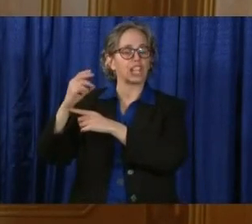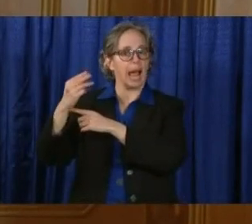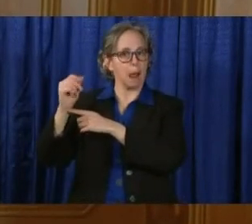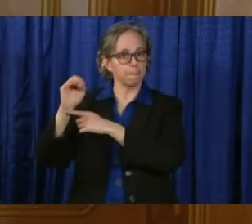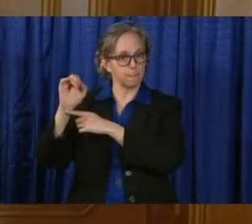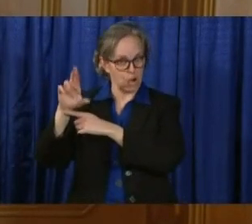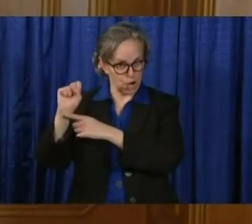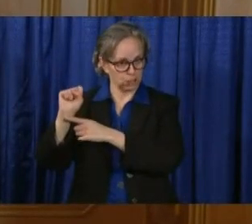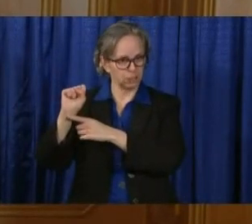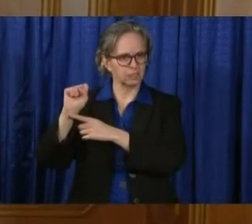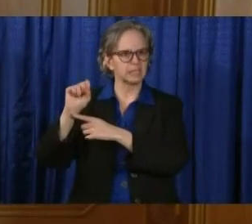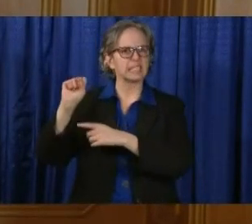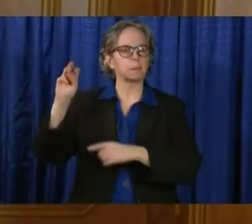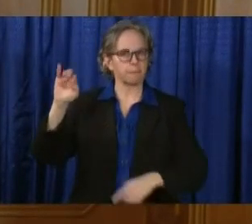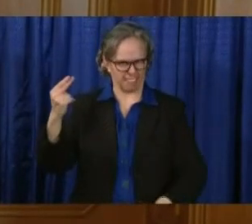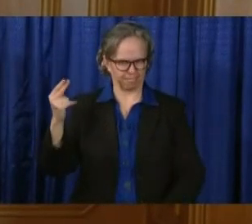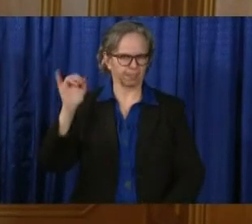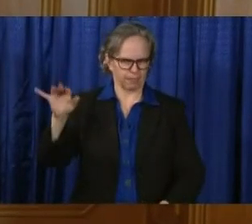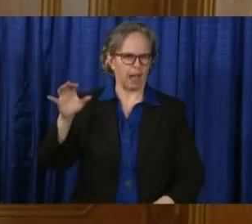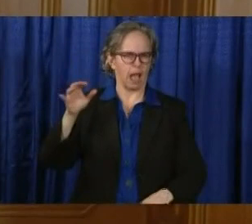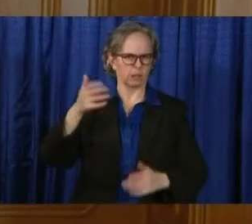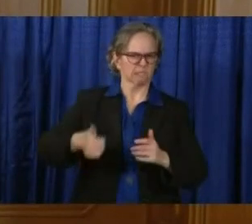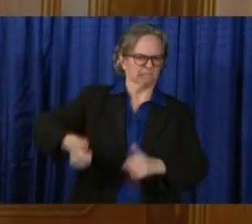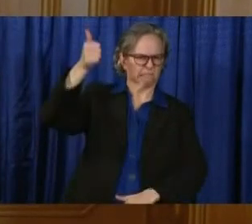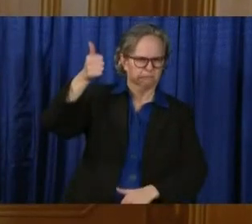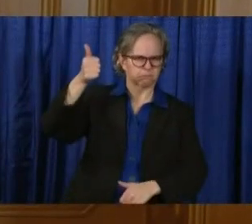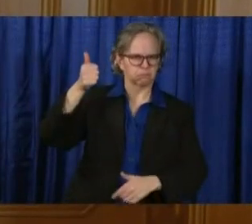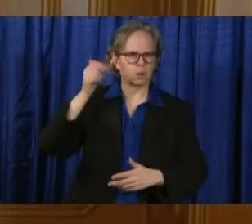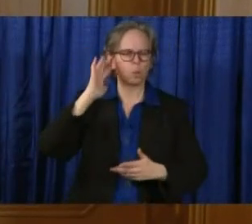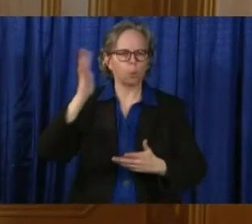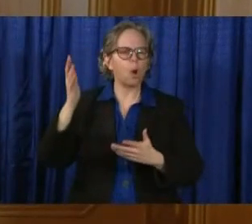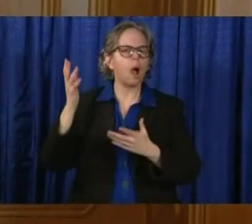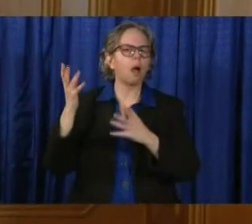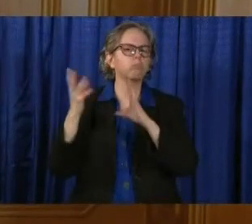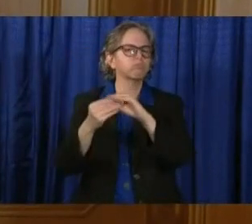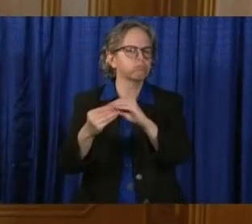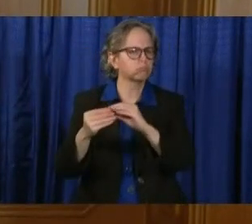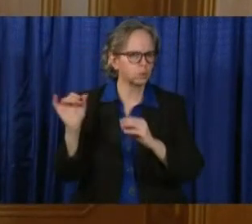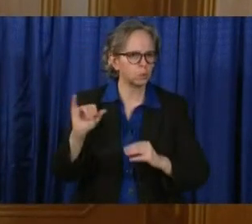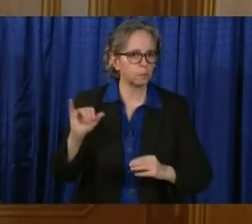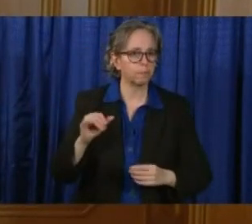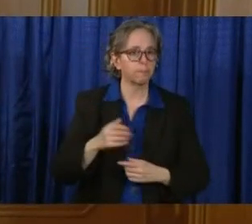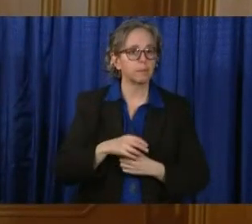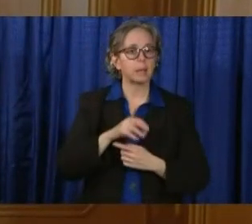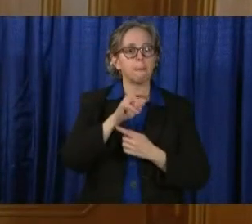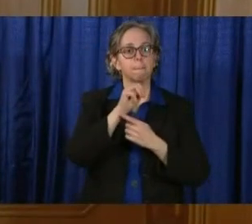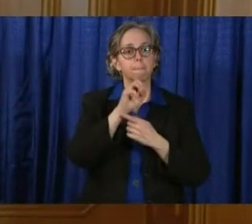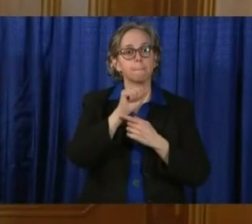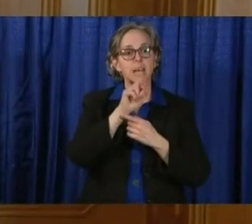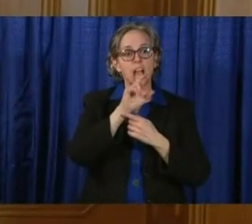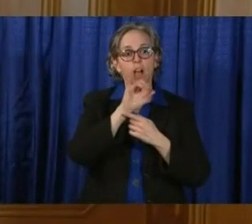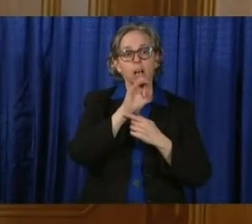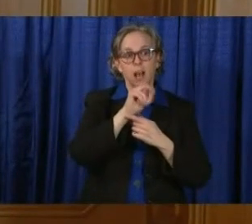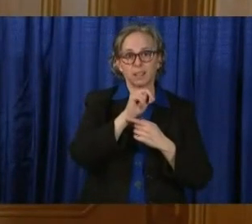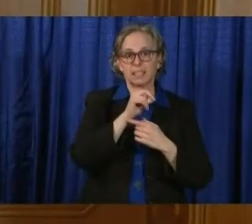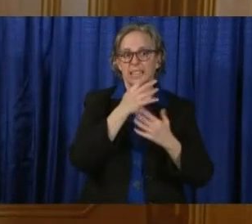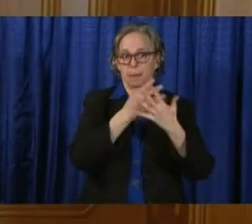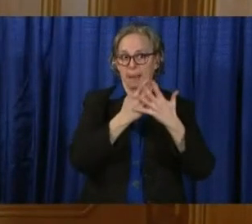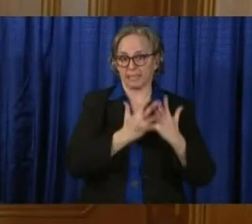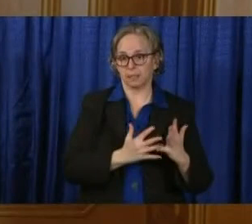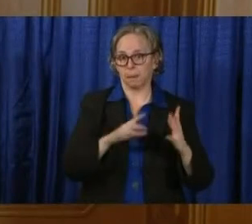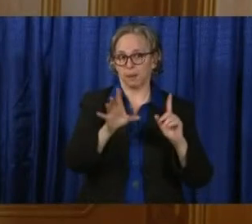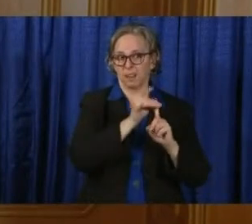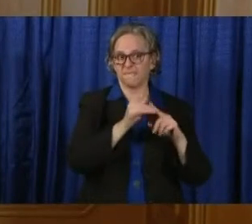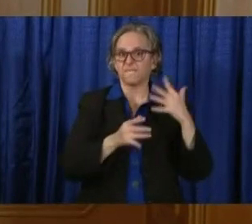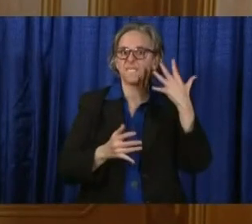prisoners at the Marion Institute, the Marion Prison, who have tested positive. We have five prisoners